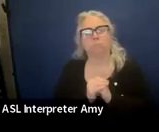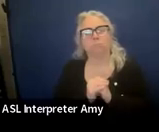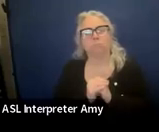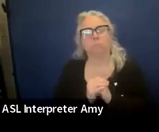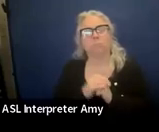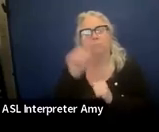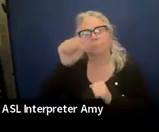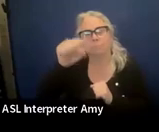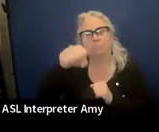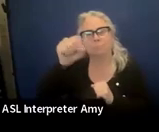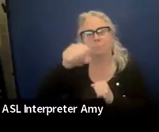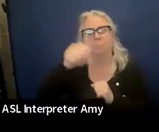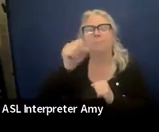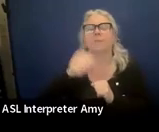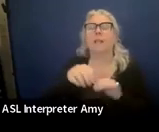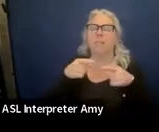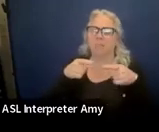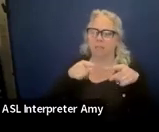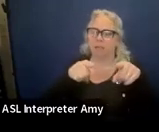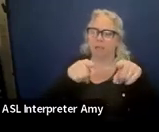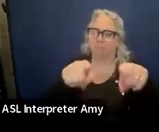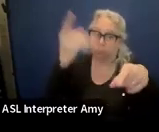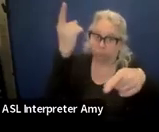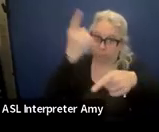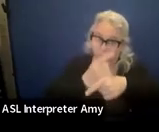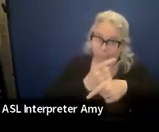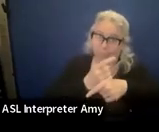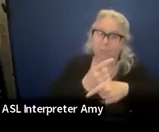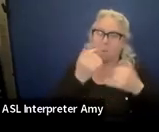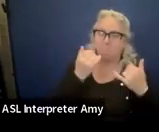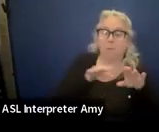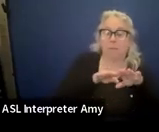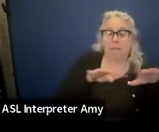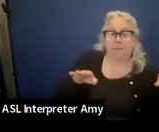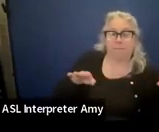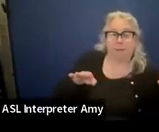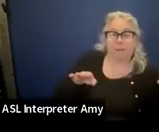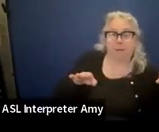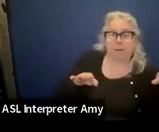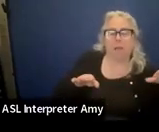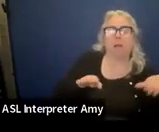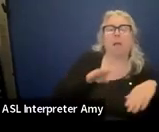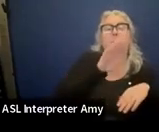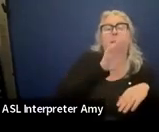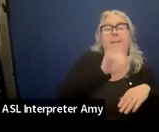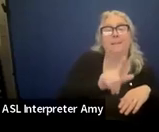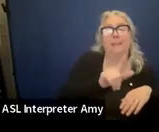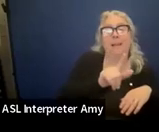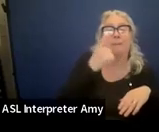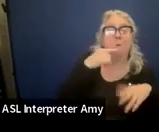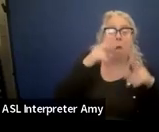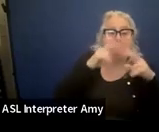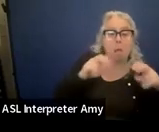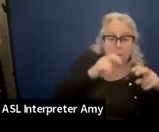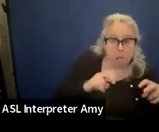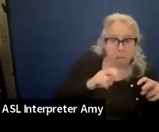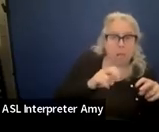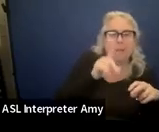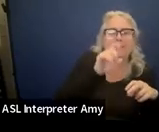Yes. It's the alignment. Right? The present level, the baseline data is for decoding. And then the